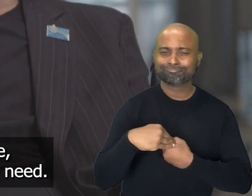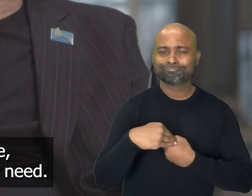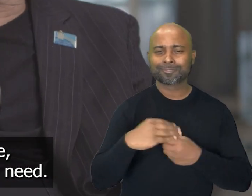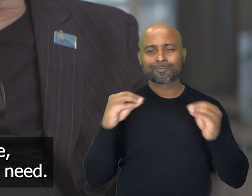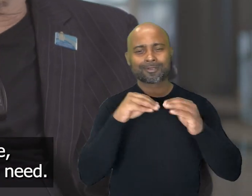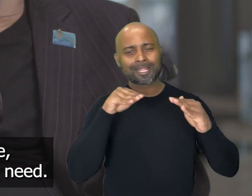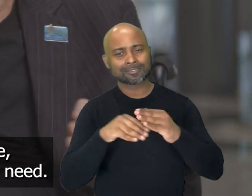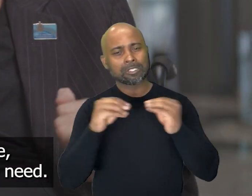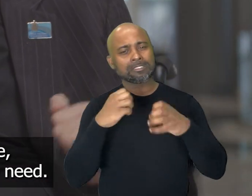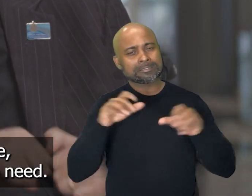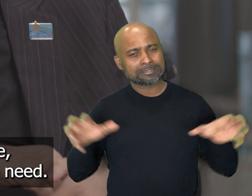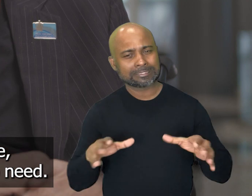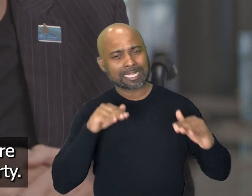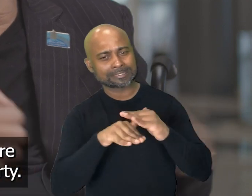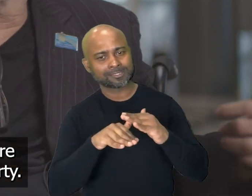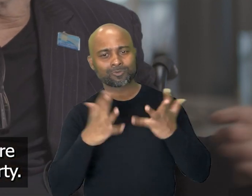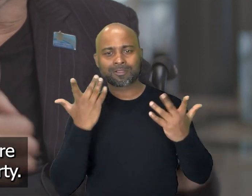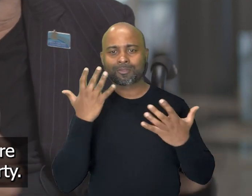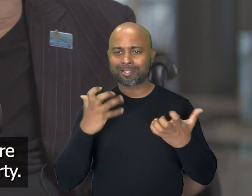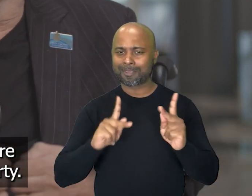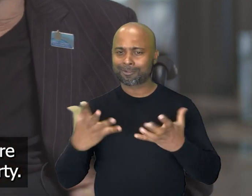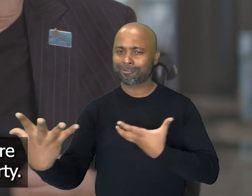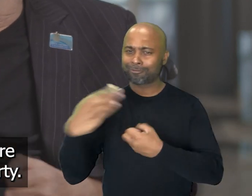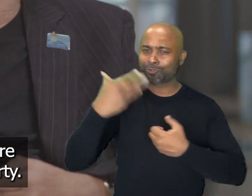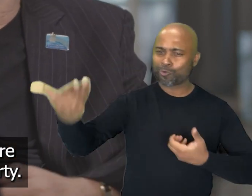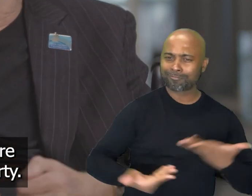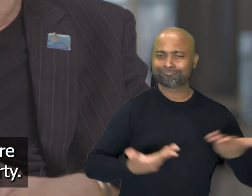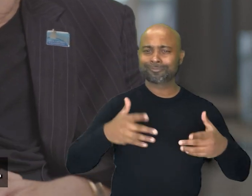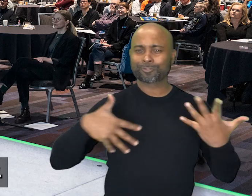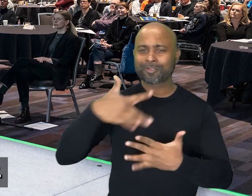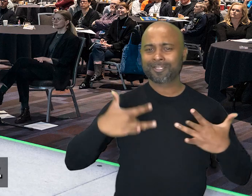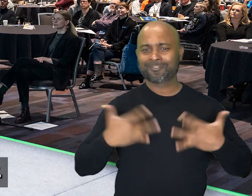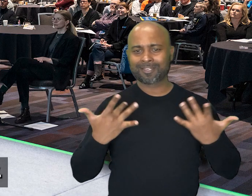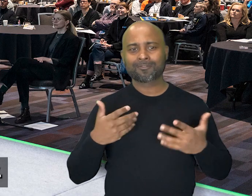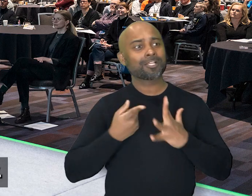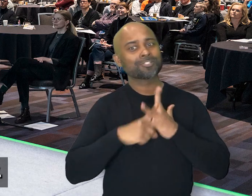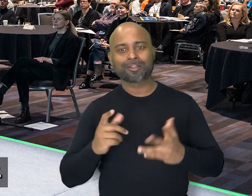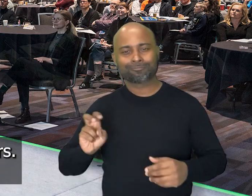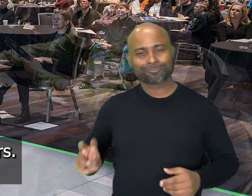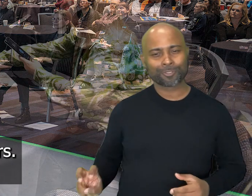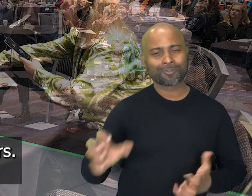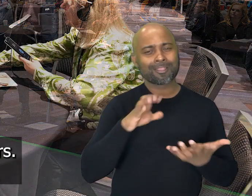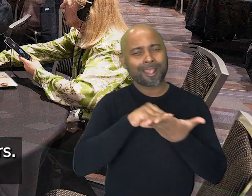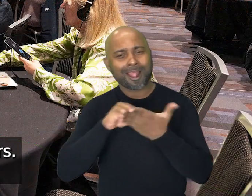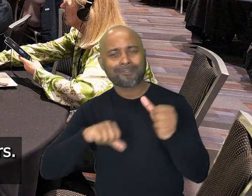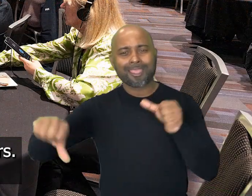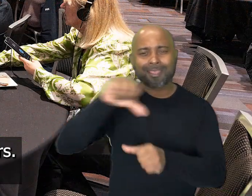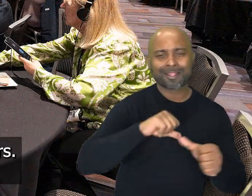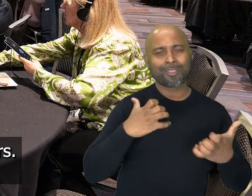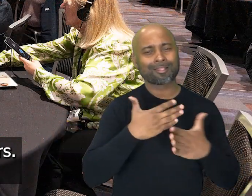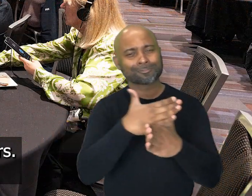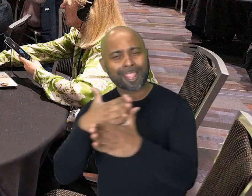The more access you create, the more access you're going to need because you're bringing more and more people into the party. We're starting the journey. We want to learn from